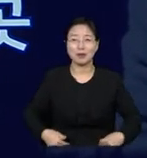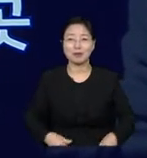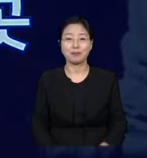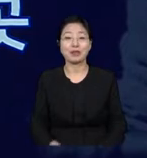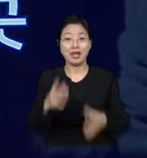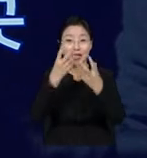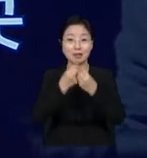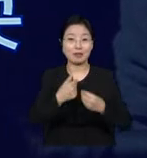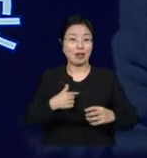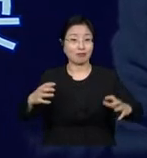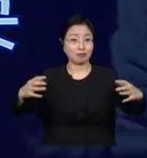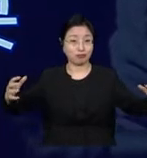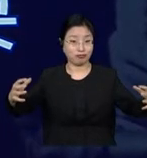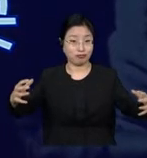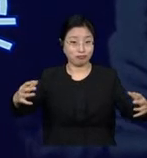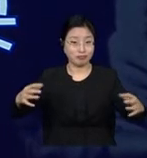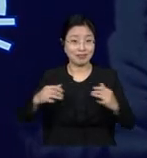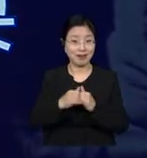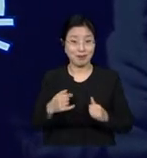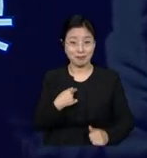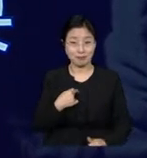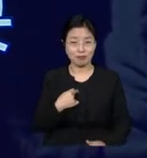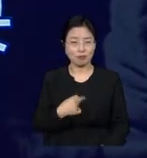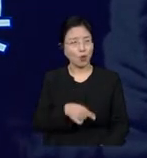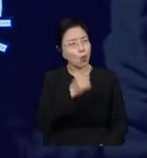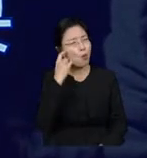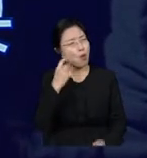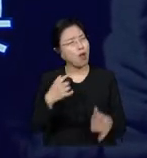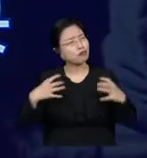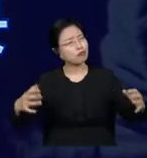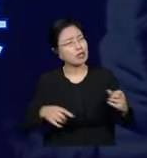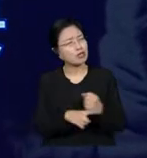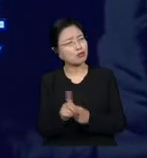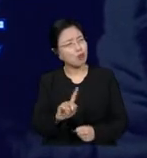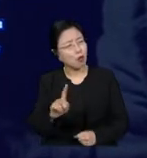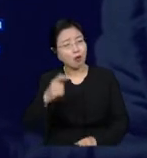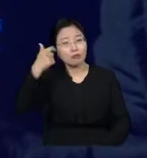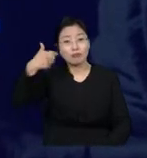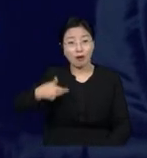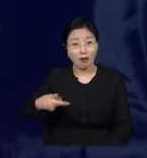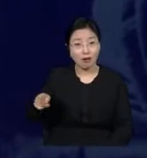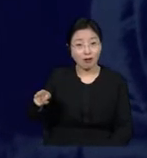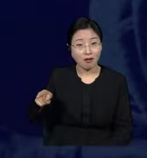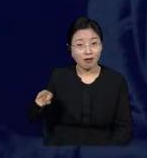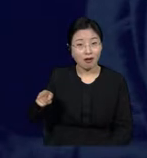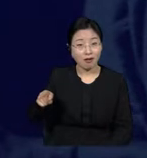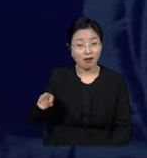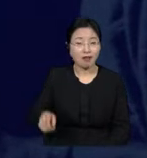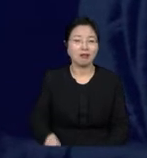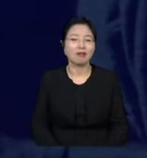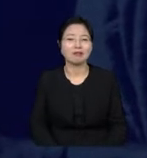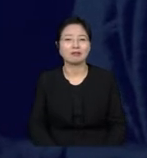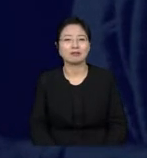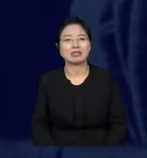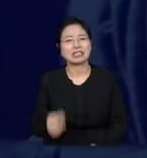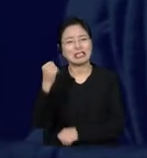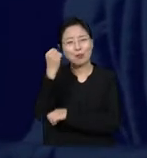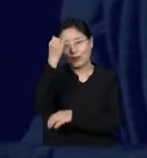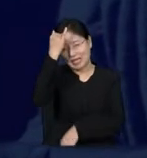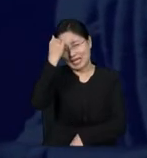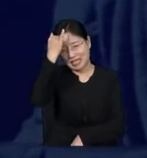ask me, why did you get so fat? Basically we're raised to be polite, we're raised to be respectful, respectful,